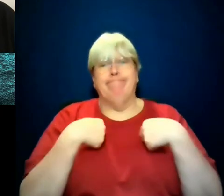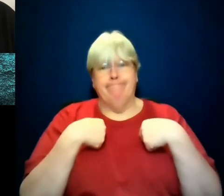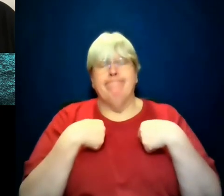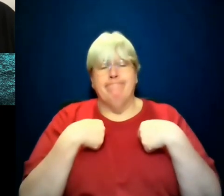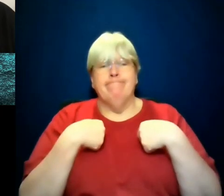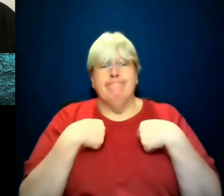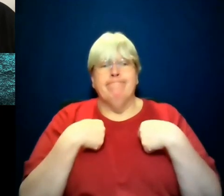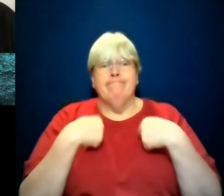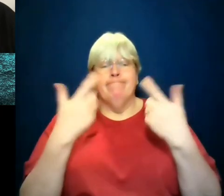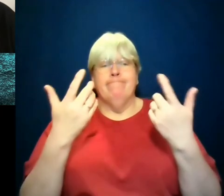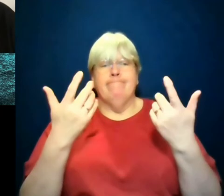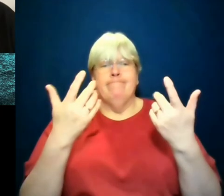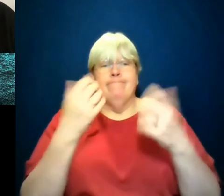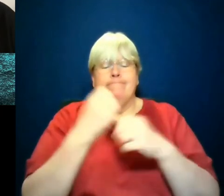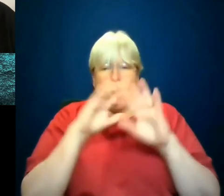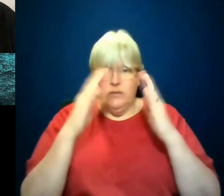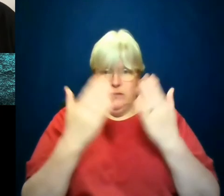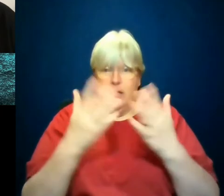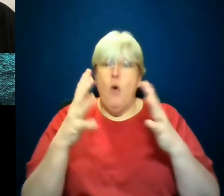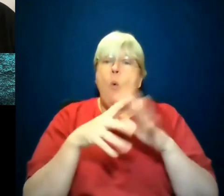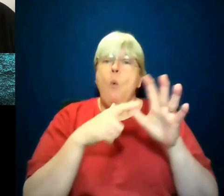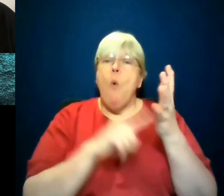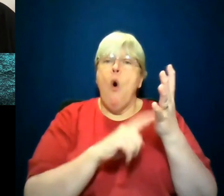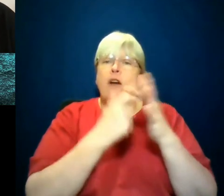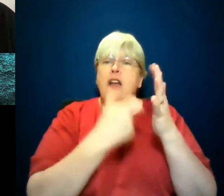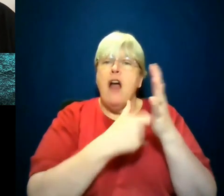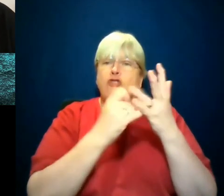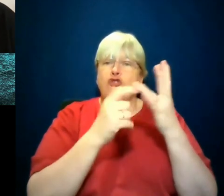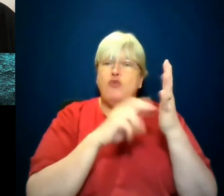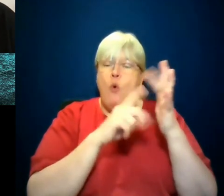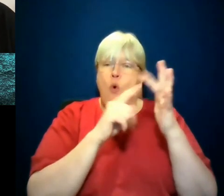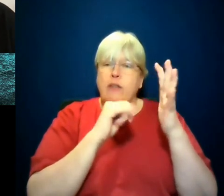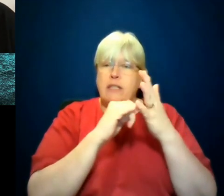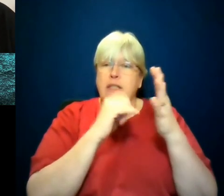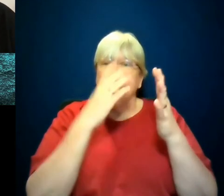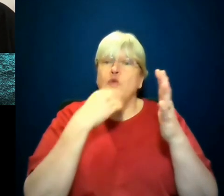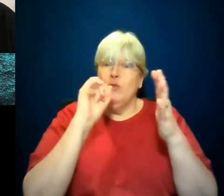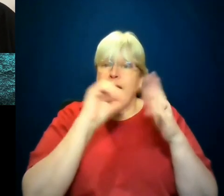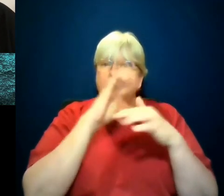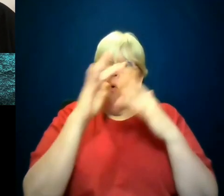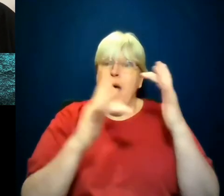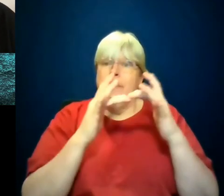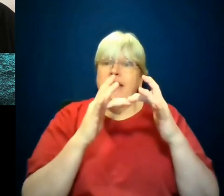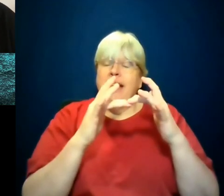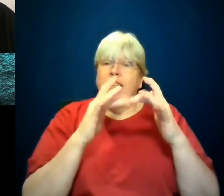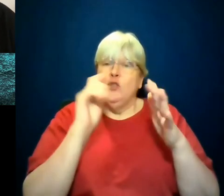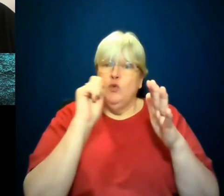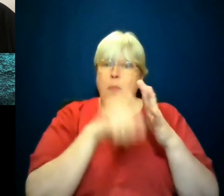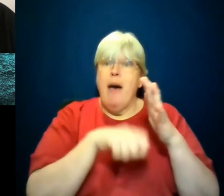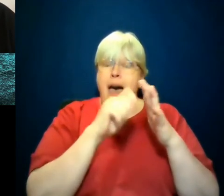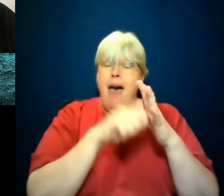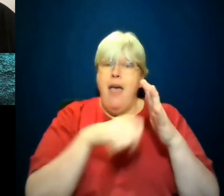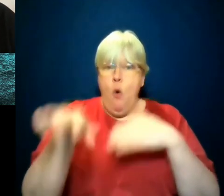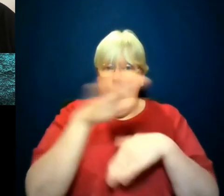selling partner is Waterstone. So please do use their website to purchase all Atticus books. All of them, I'd say.